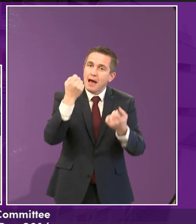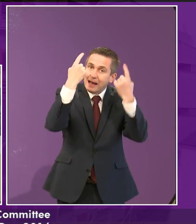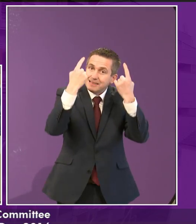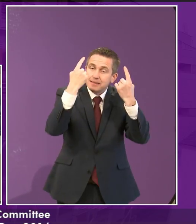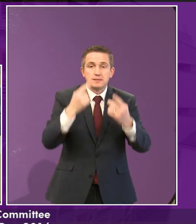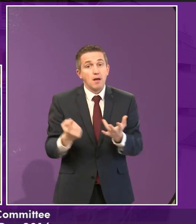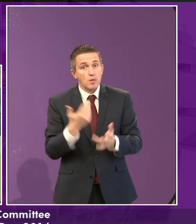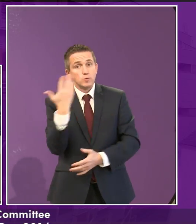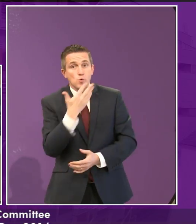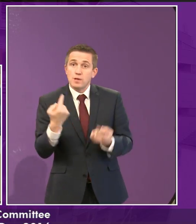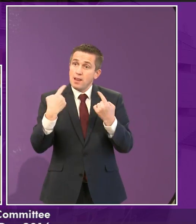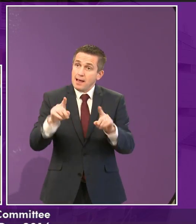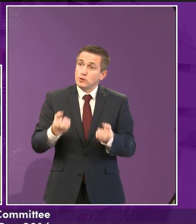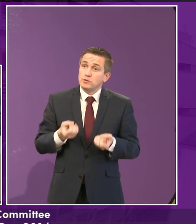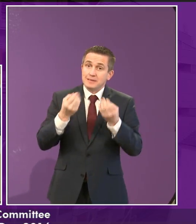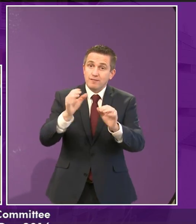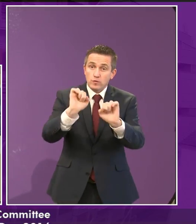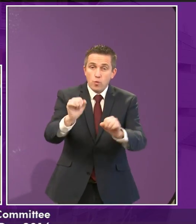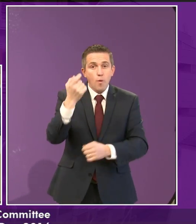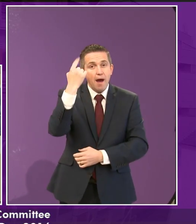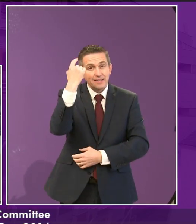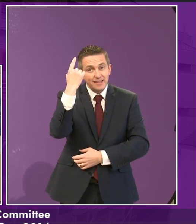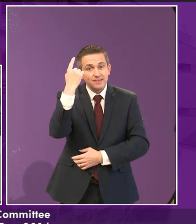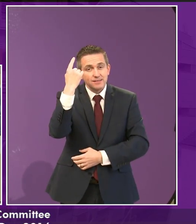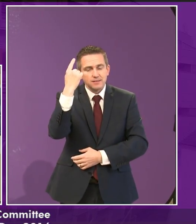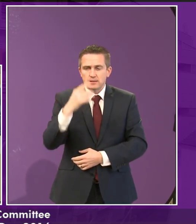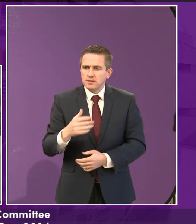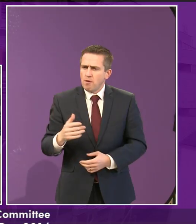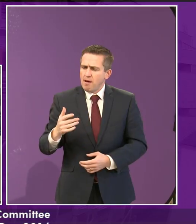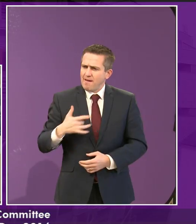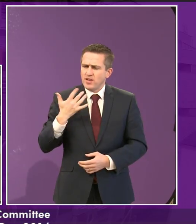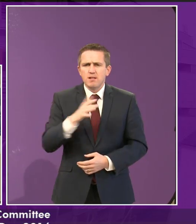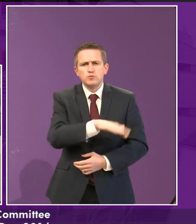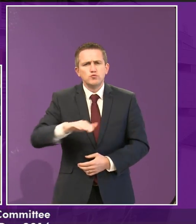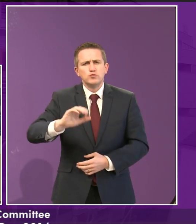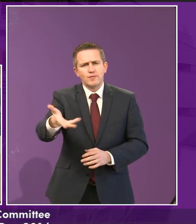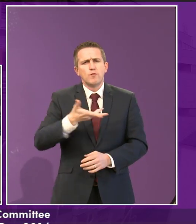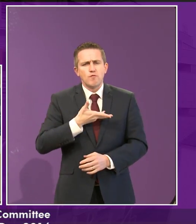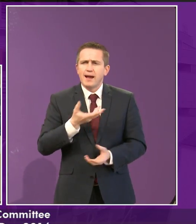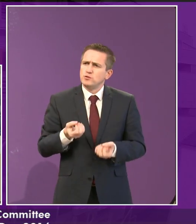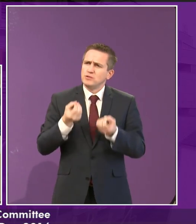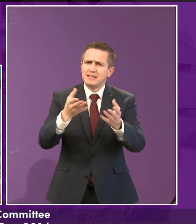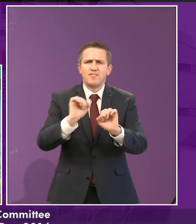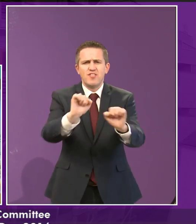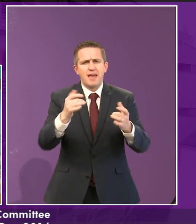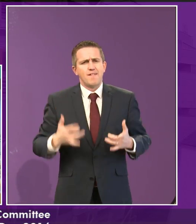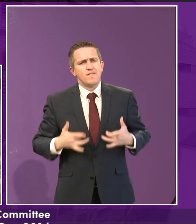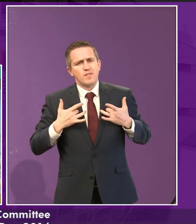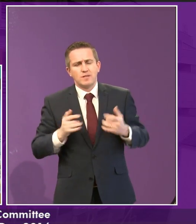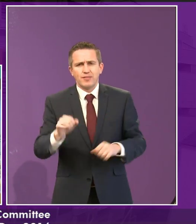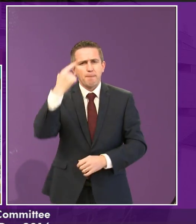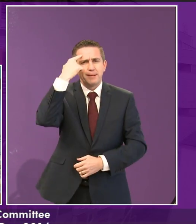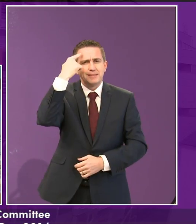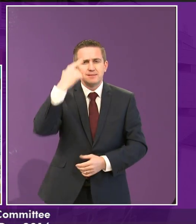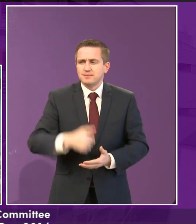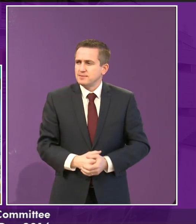but in other schools you would. And I think that we should have the right to do that. That's a very good point. What about you,